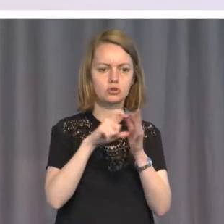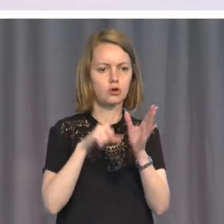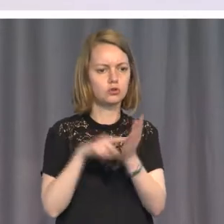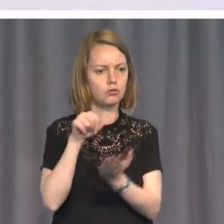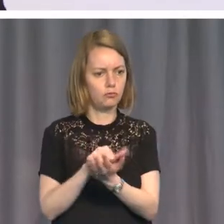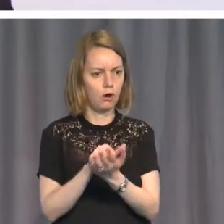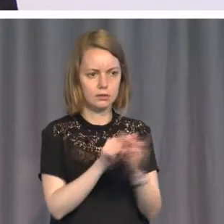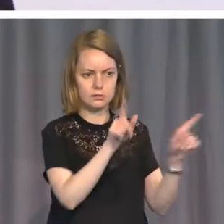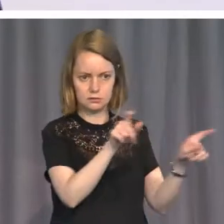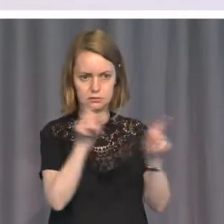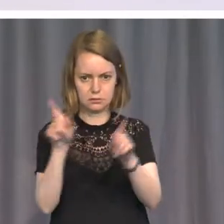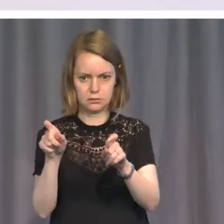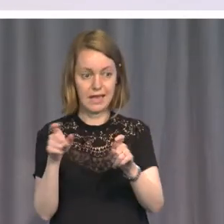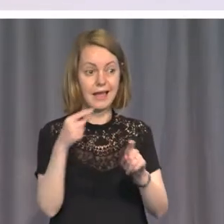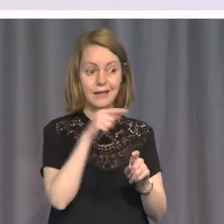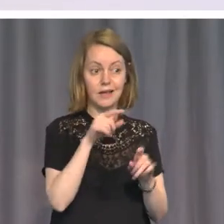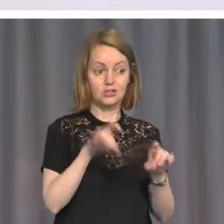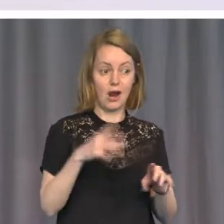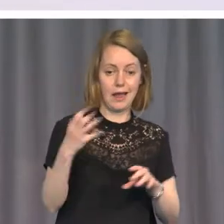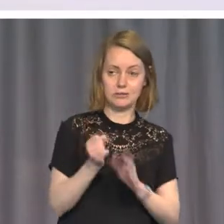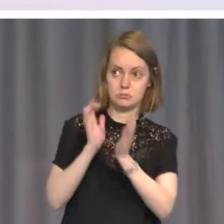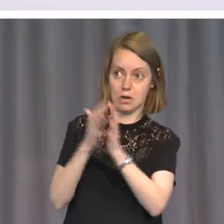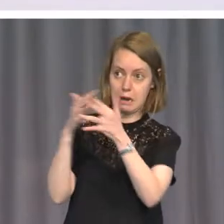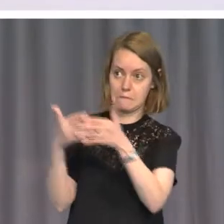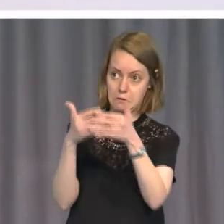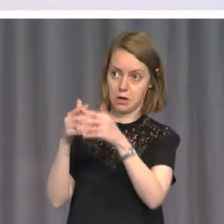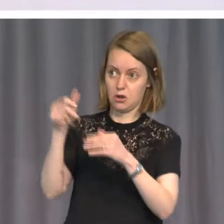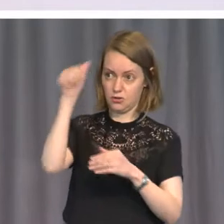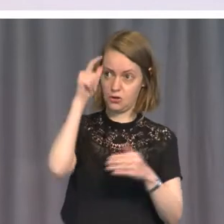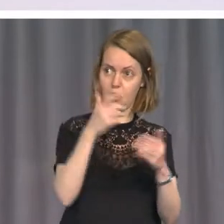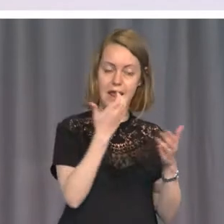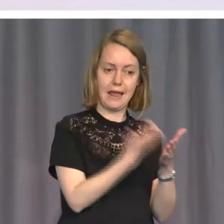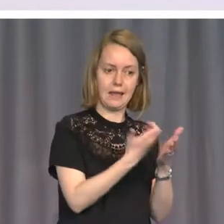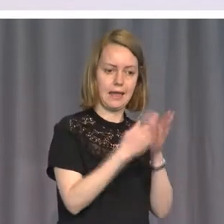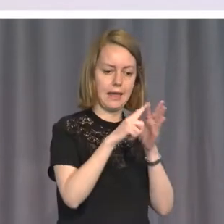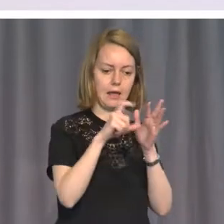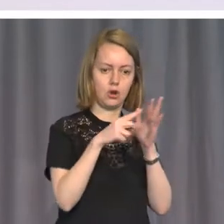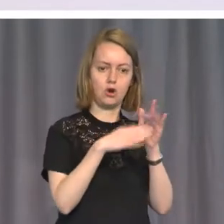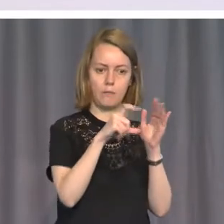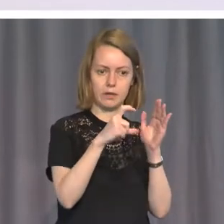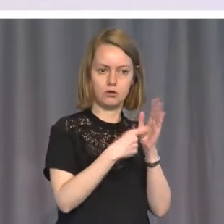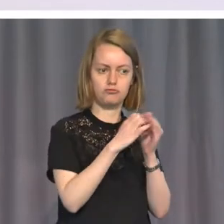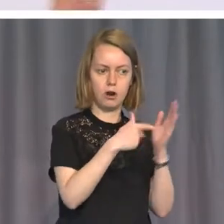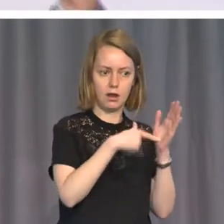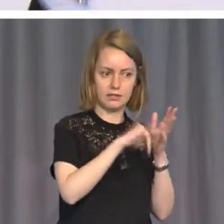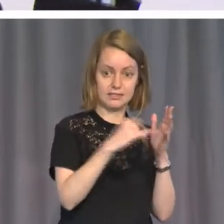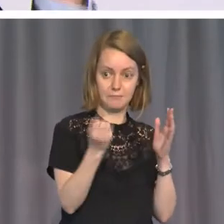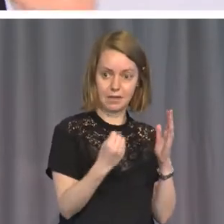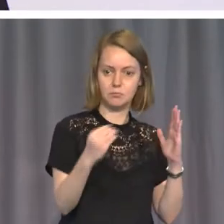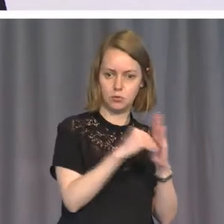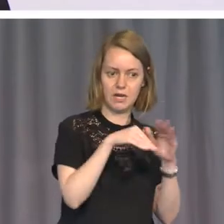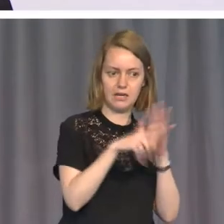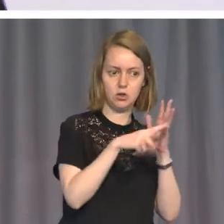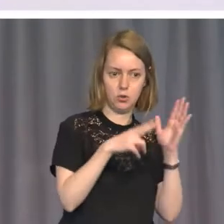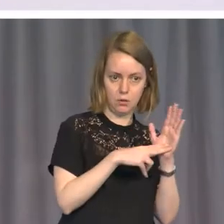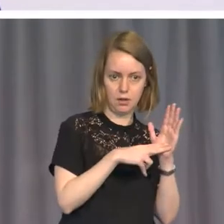moreover, to persuade the Americans that economic and social rights belonged in the Universal Declaration. Evatt was